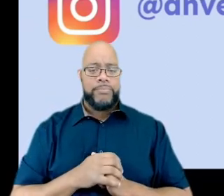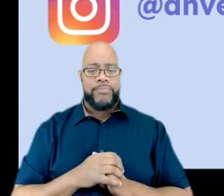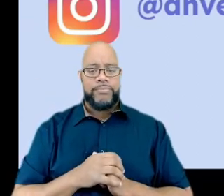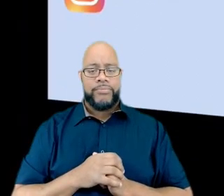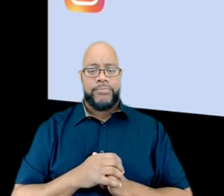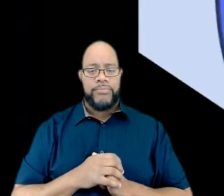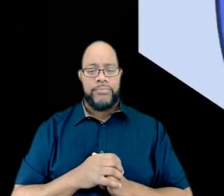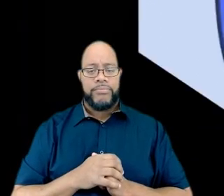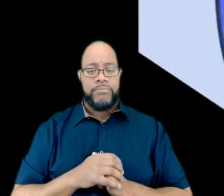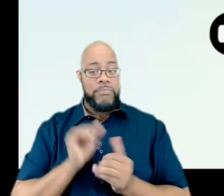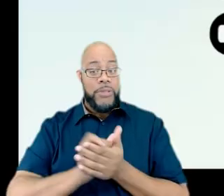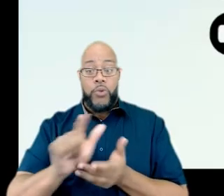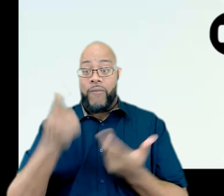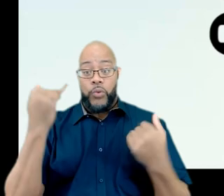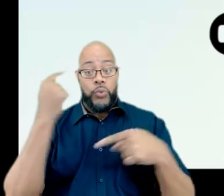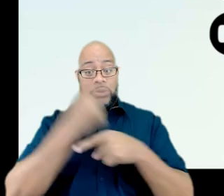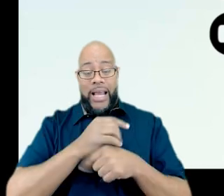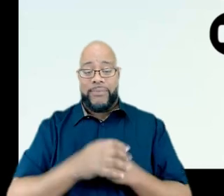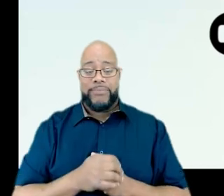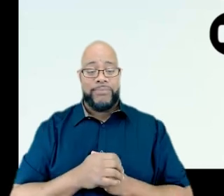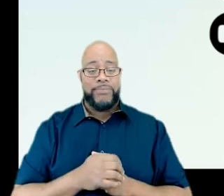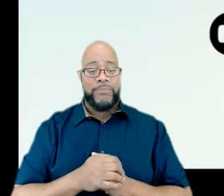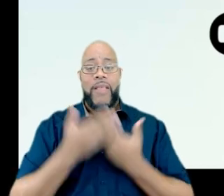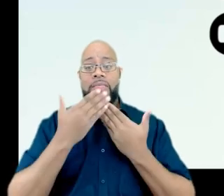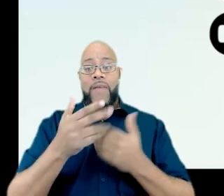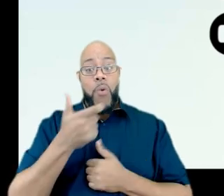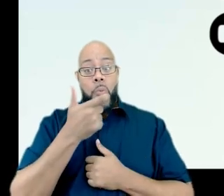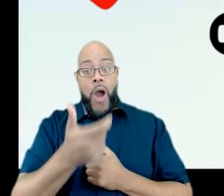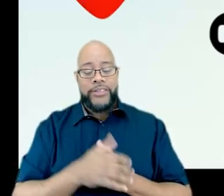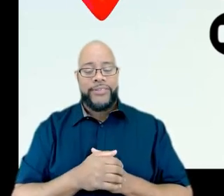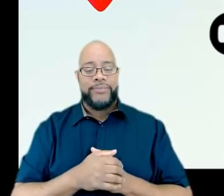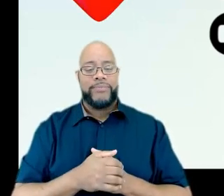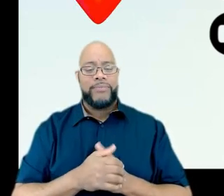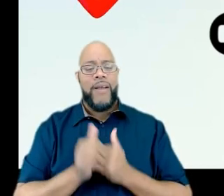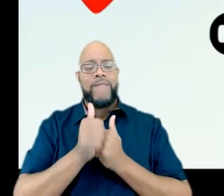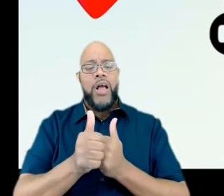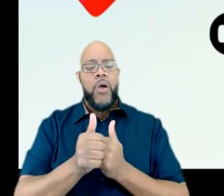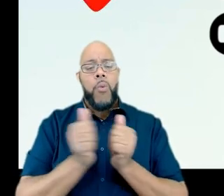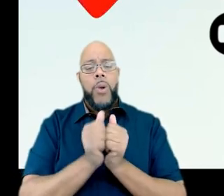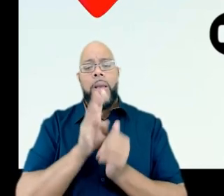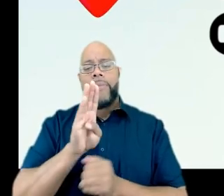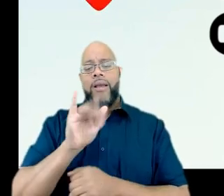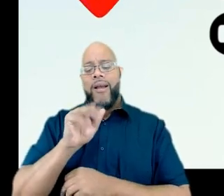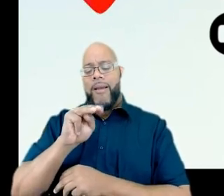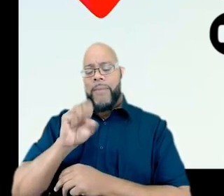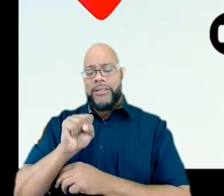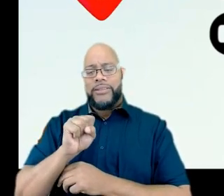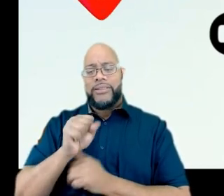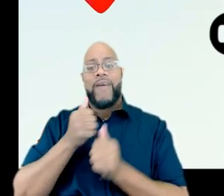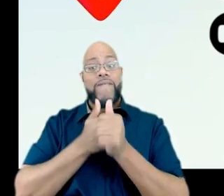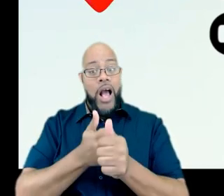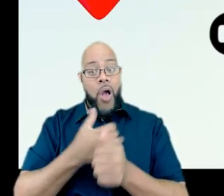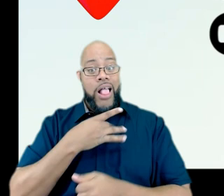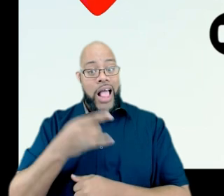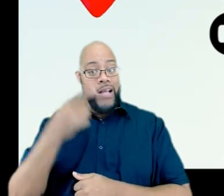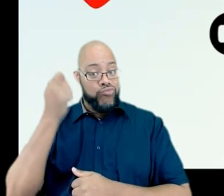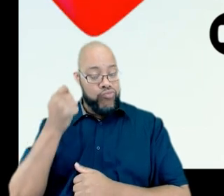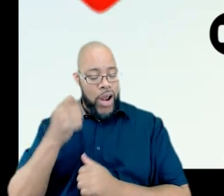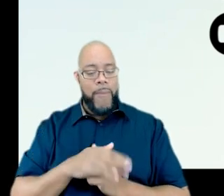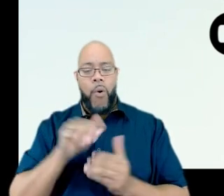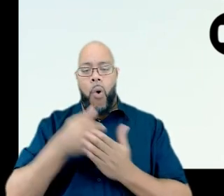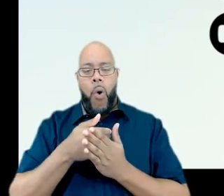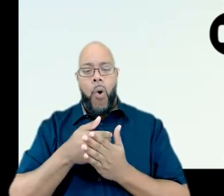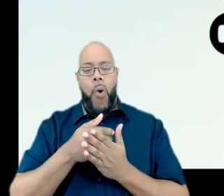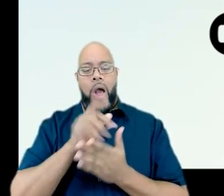But that is all for today. Thank you for watching. And to follow up with VIMS, make sure you just follow, like, and subscribe. All the